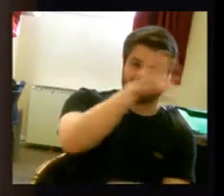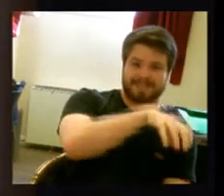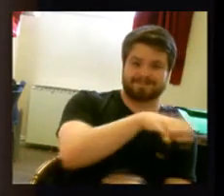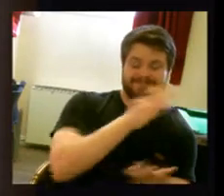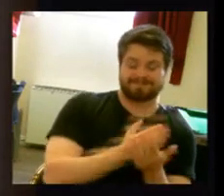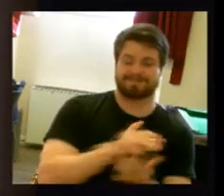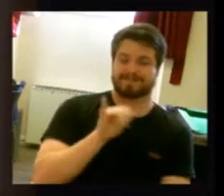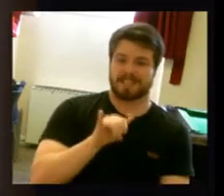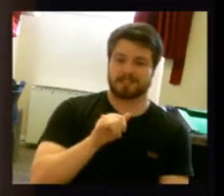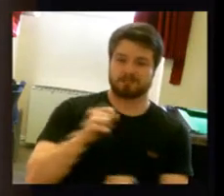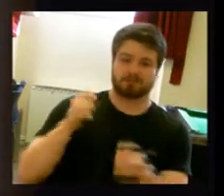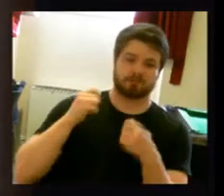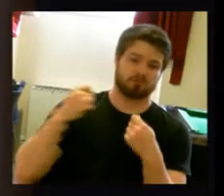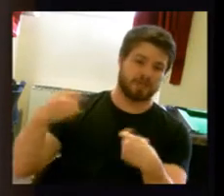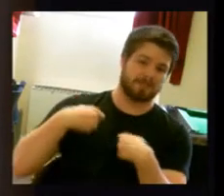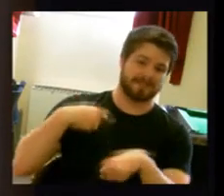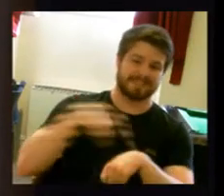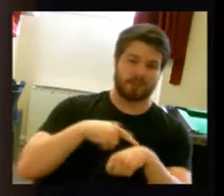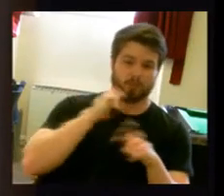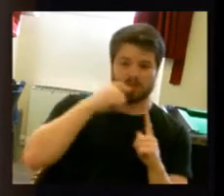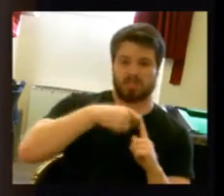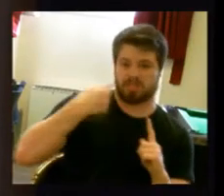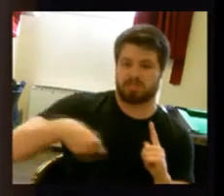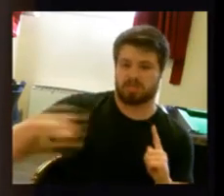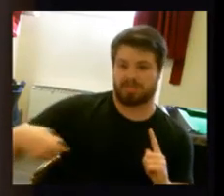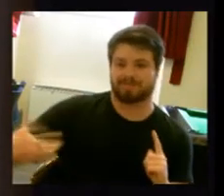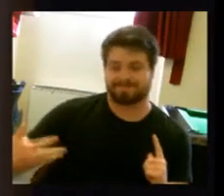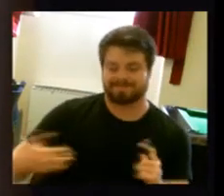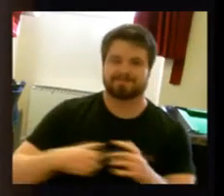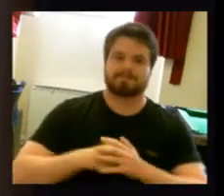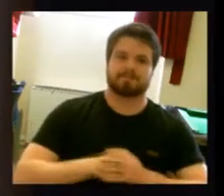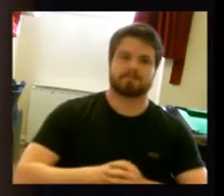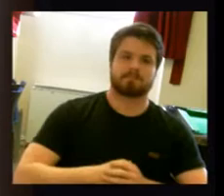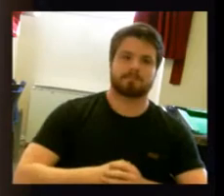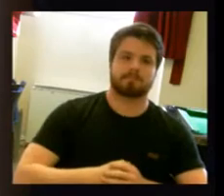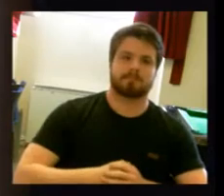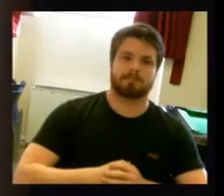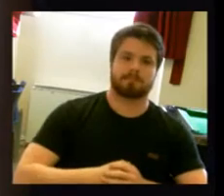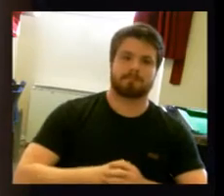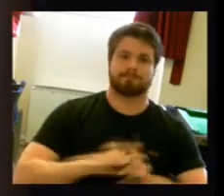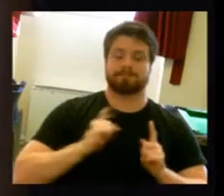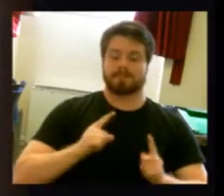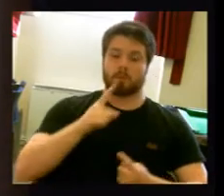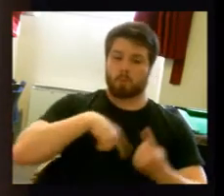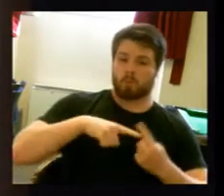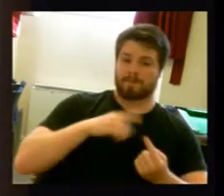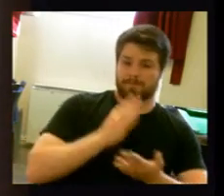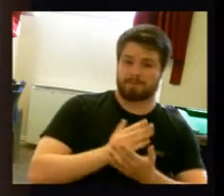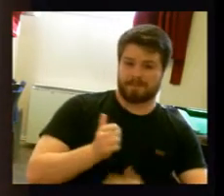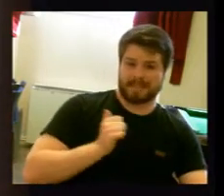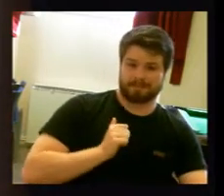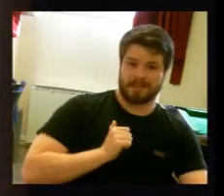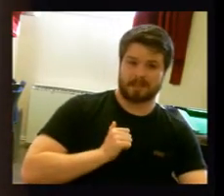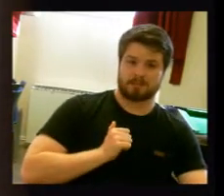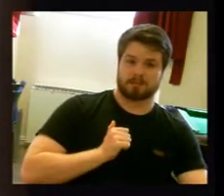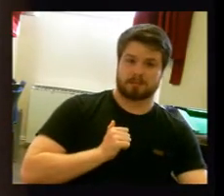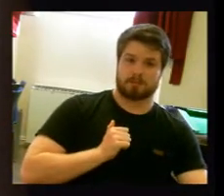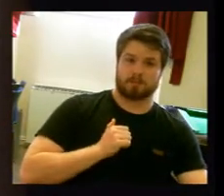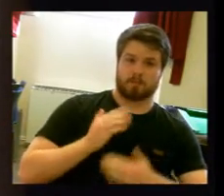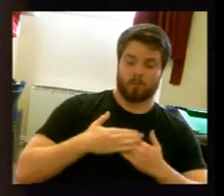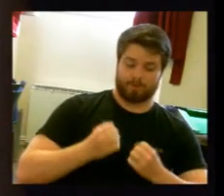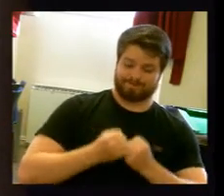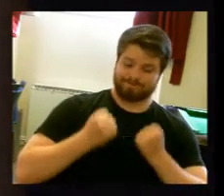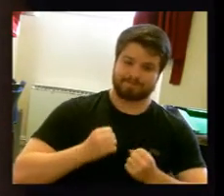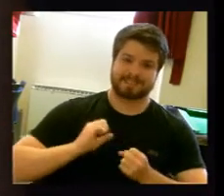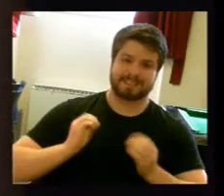counts, it's travel time to treatment that counts. And if you've gone to PRI and then had to be diverted, then your treatment times